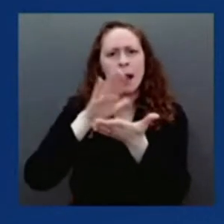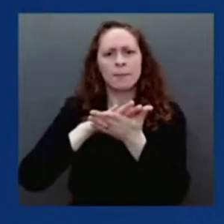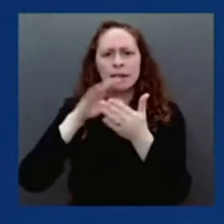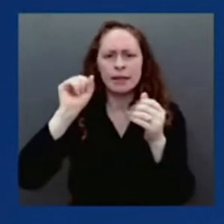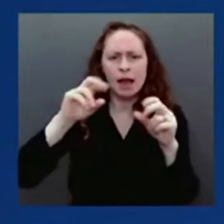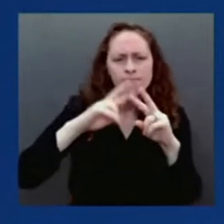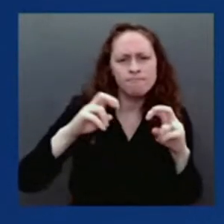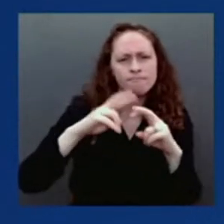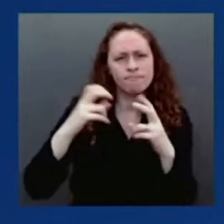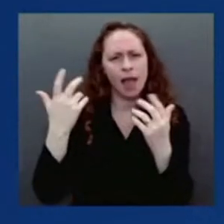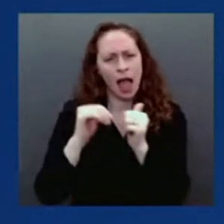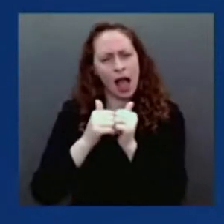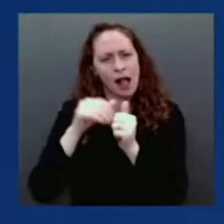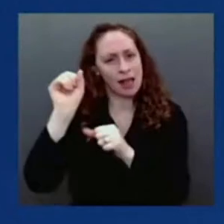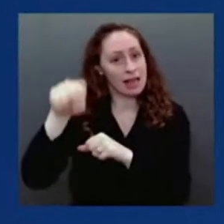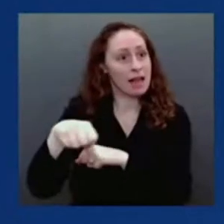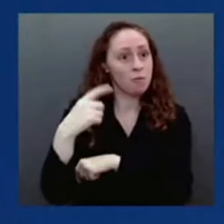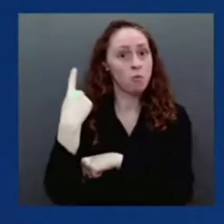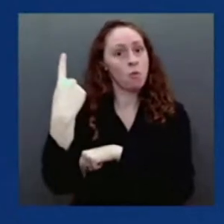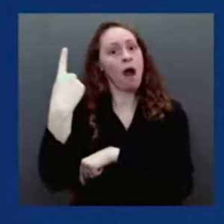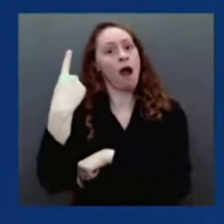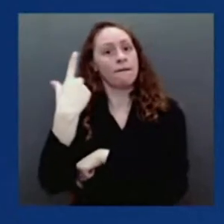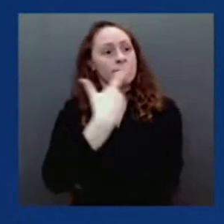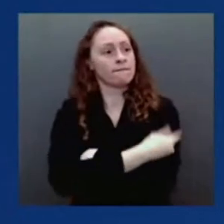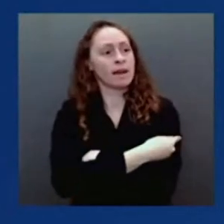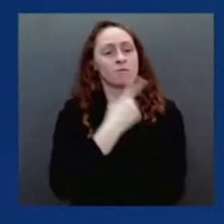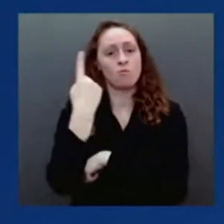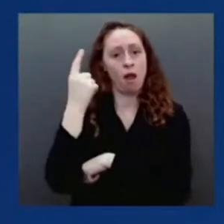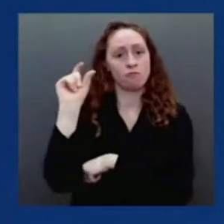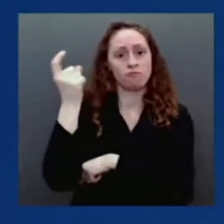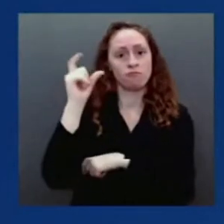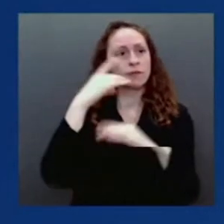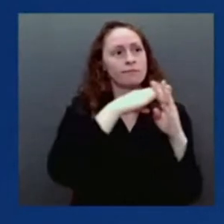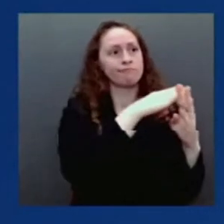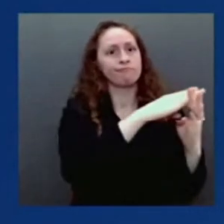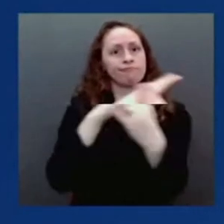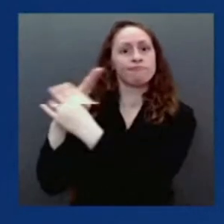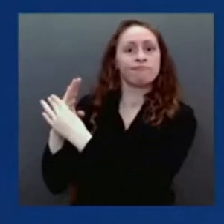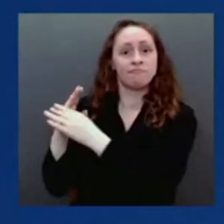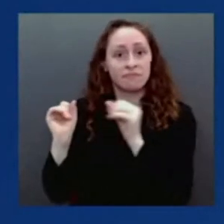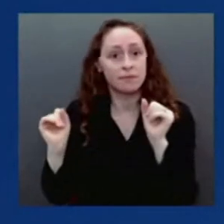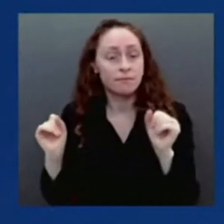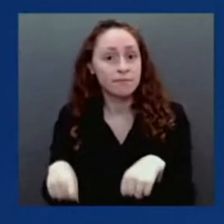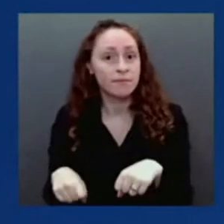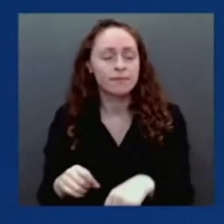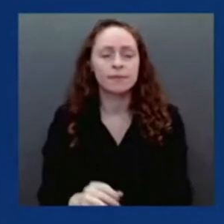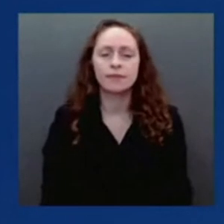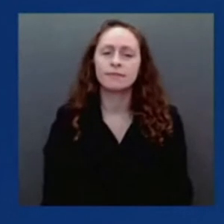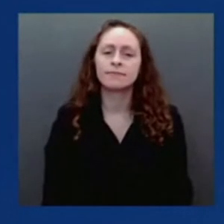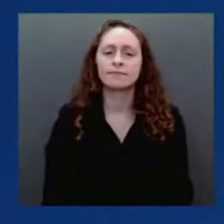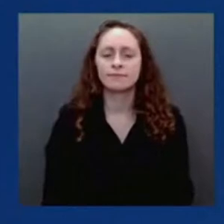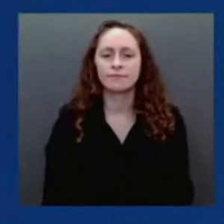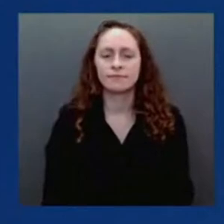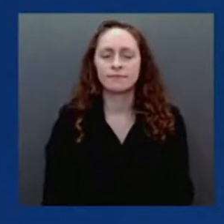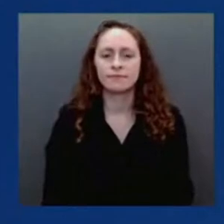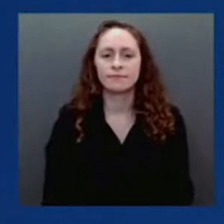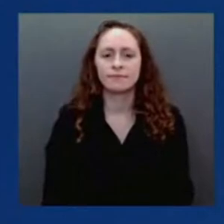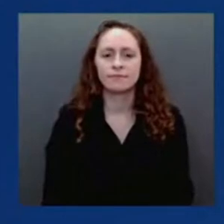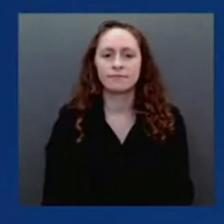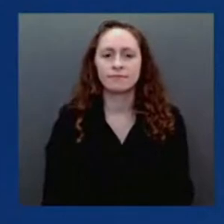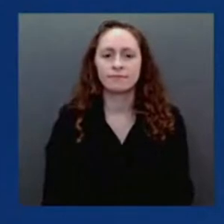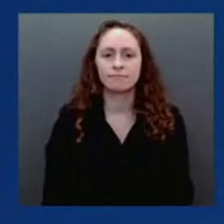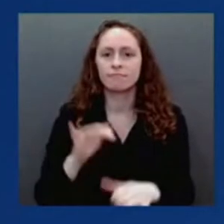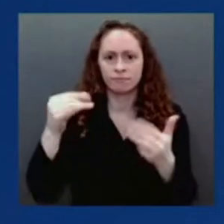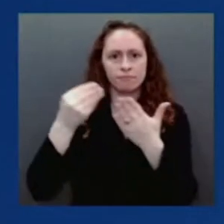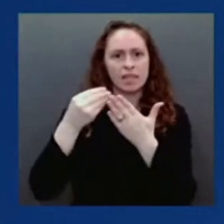there have been results from funding that has been gone on over the past couple of years. Next slide. These are just